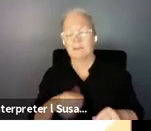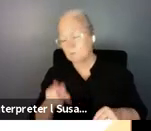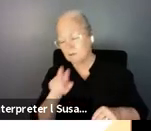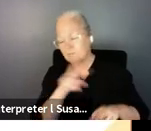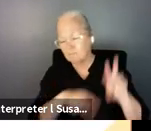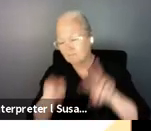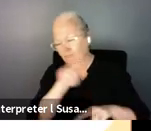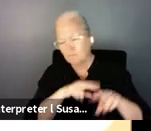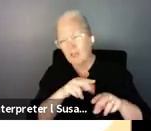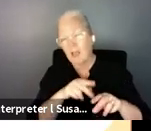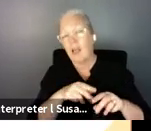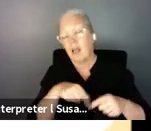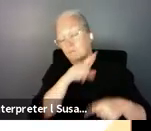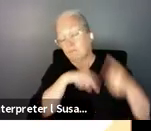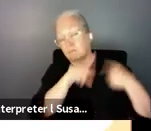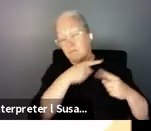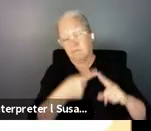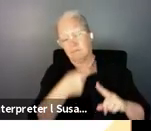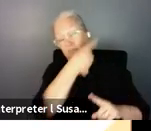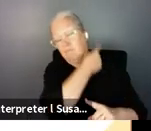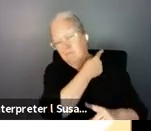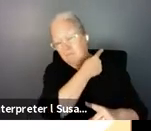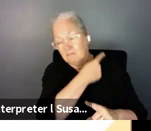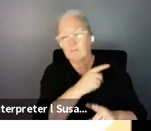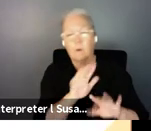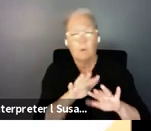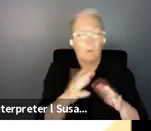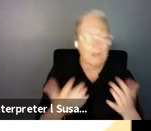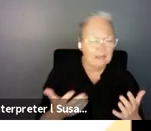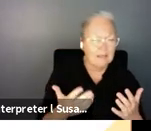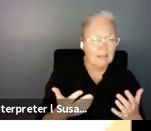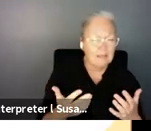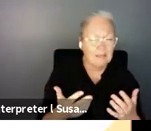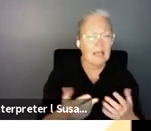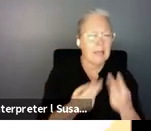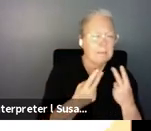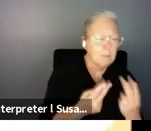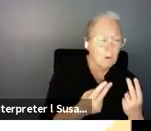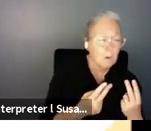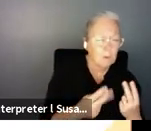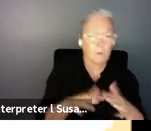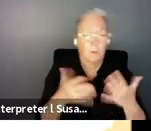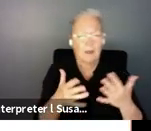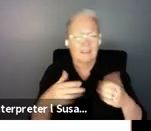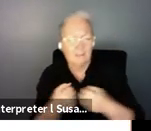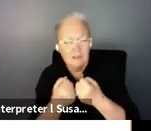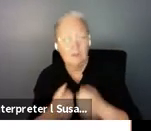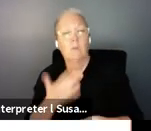to address and identify priorities and challenges and try to fix them next